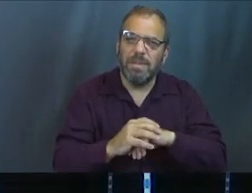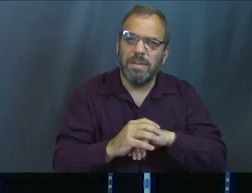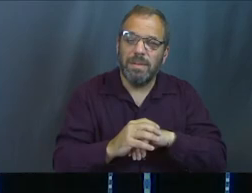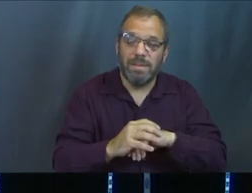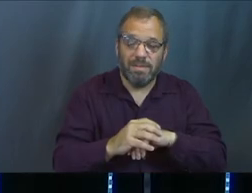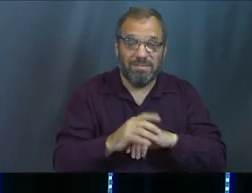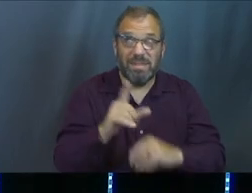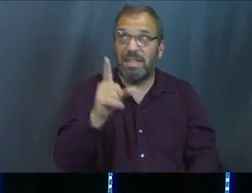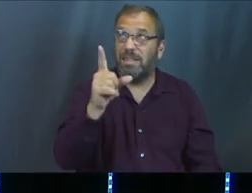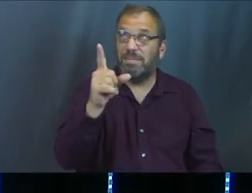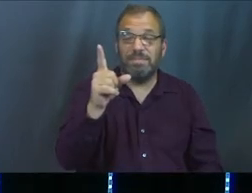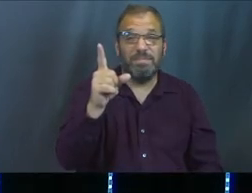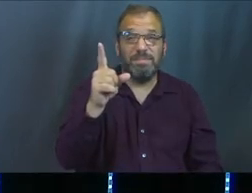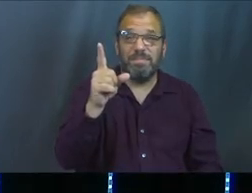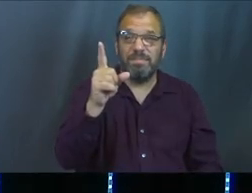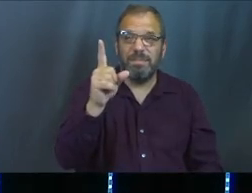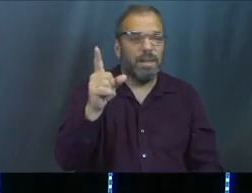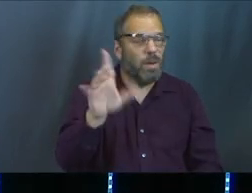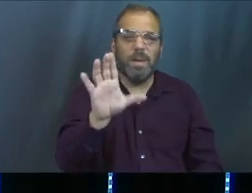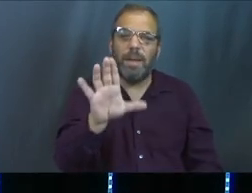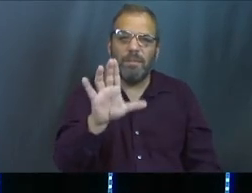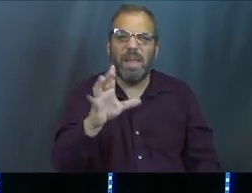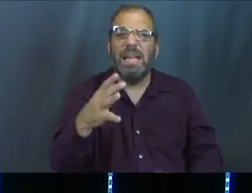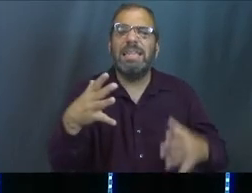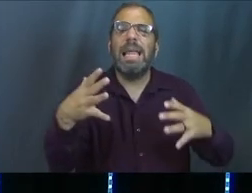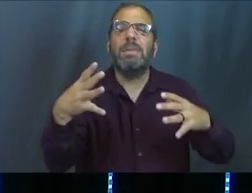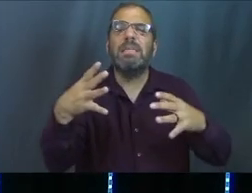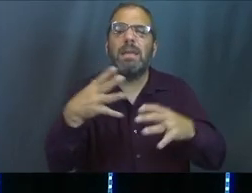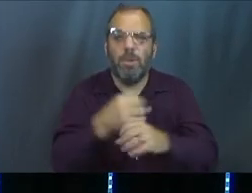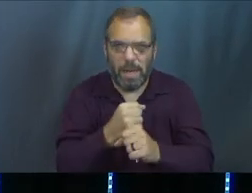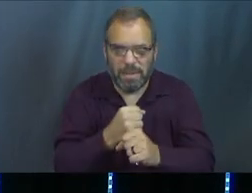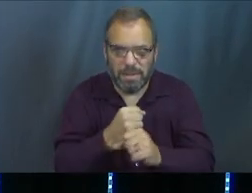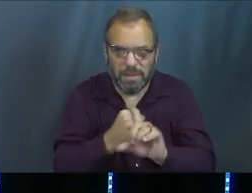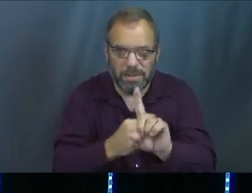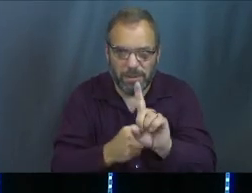It's exactly who he is. Here's a way to summarize this, okay?